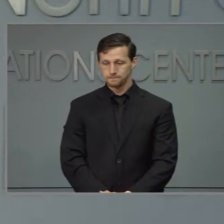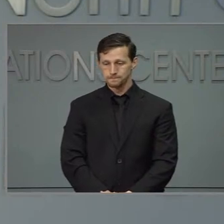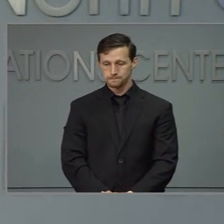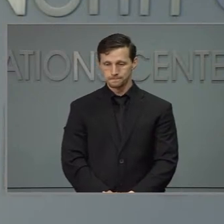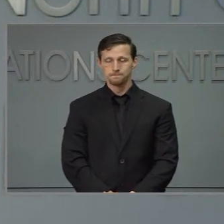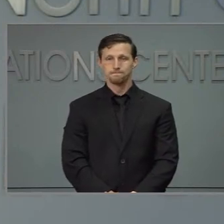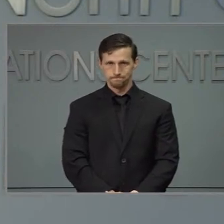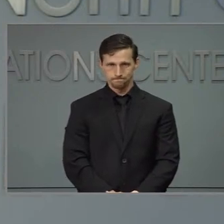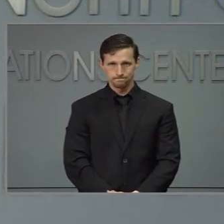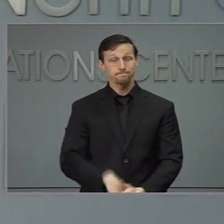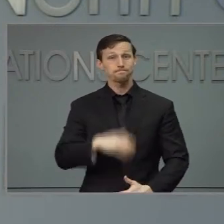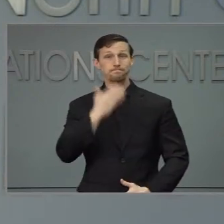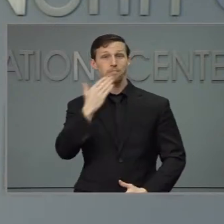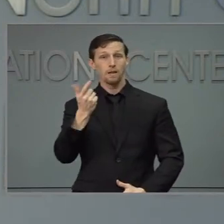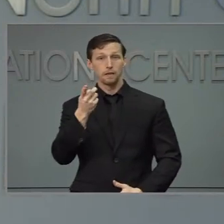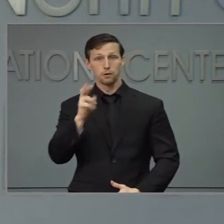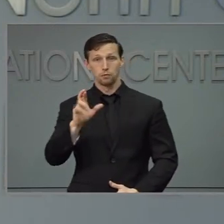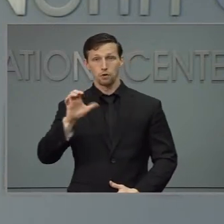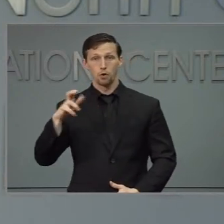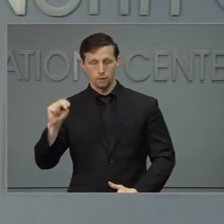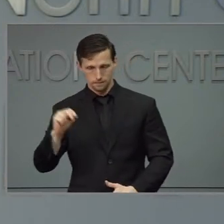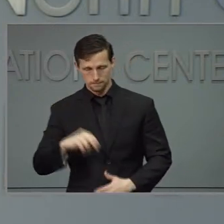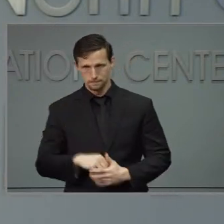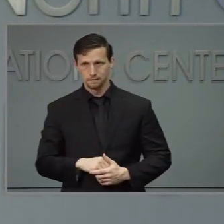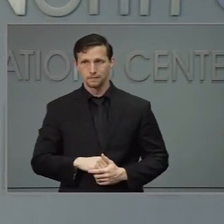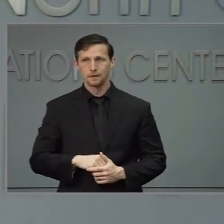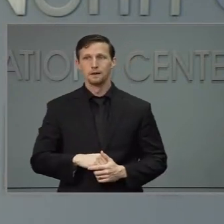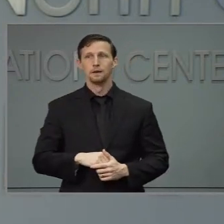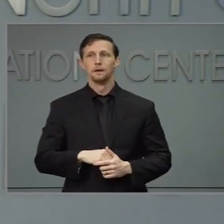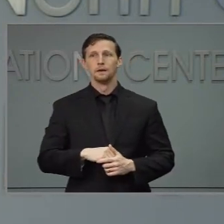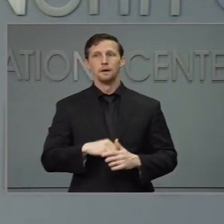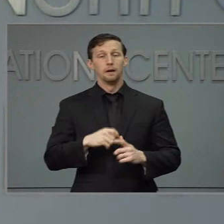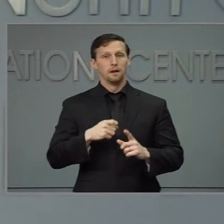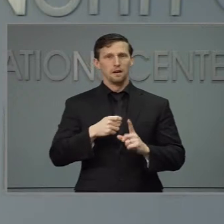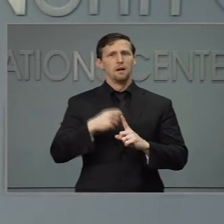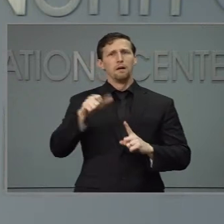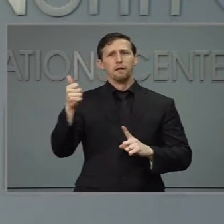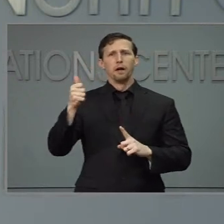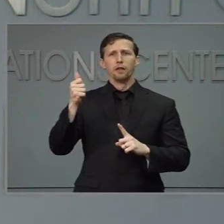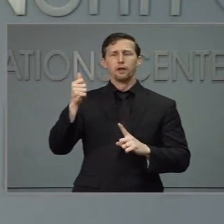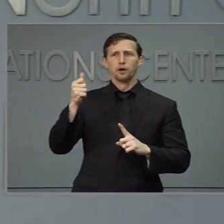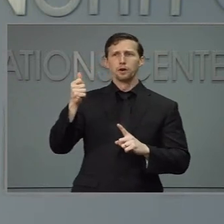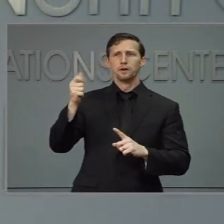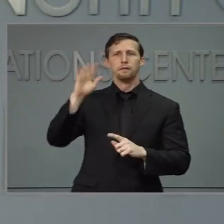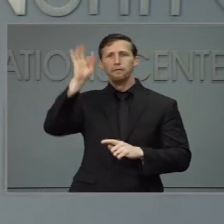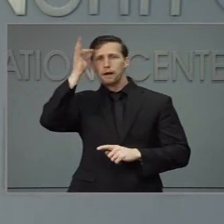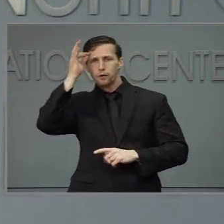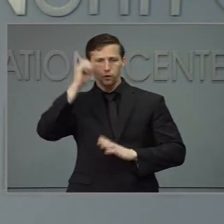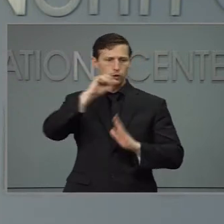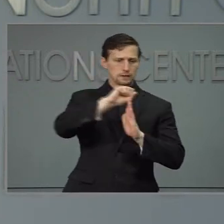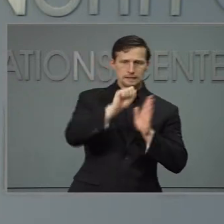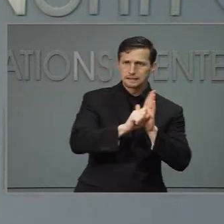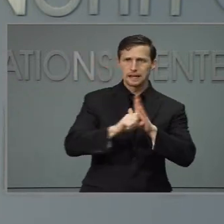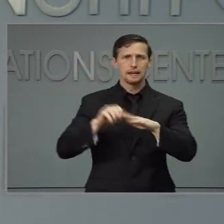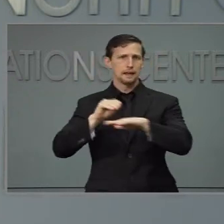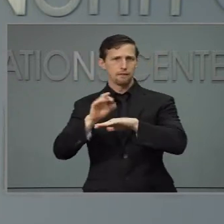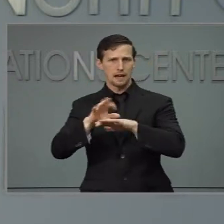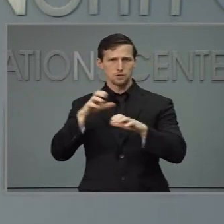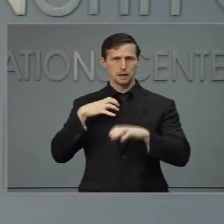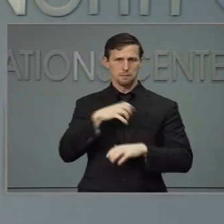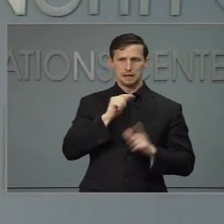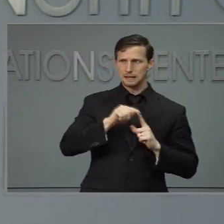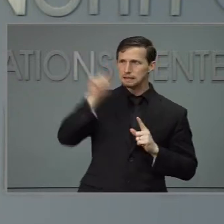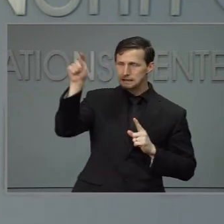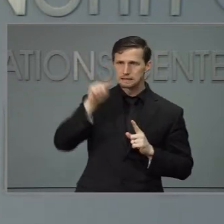Thank you, Dr Cohen. Using the guidance from independent federal and state advisory committees, North Carolina continues